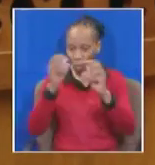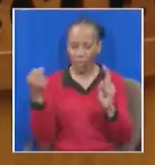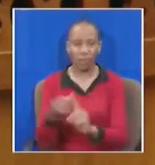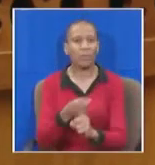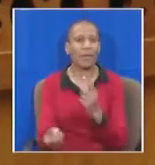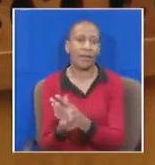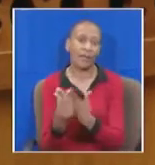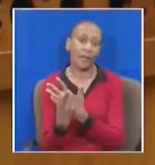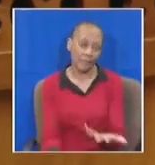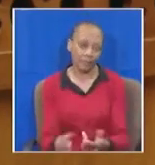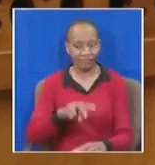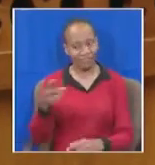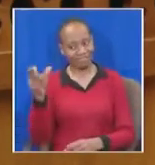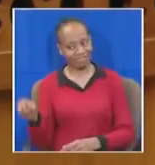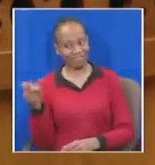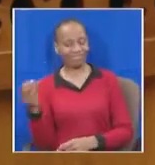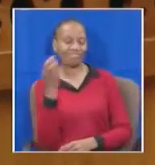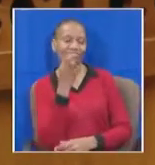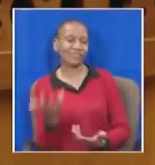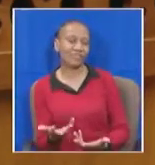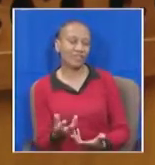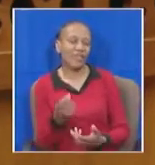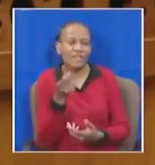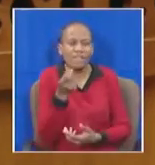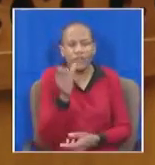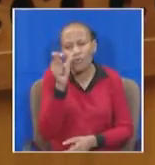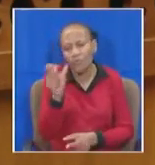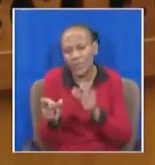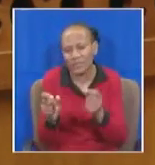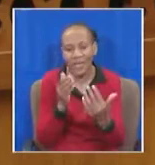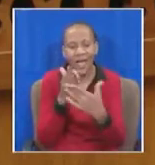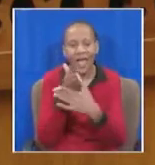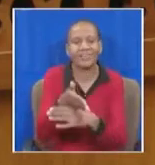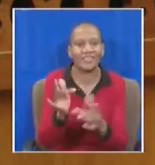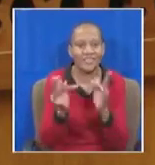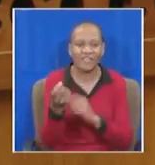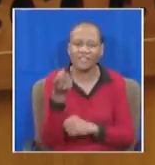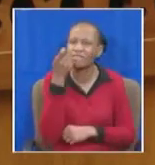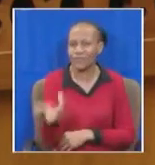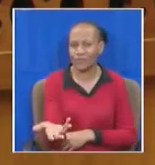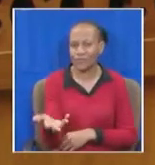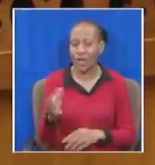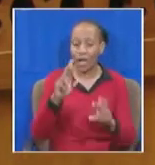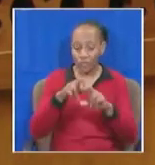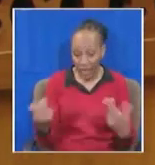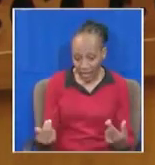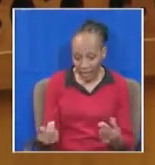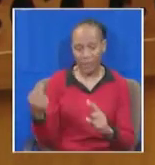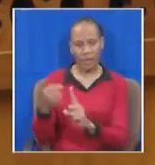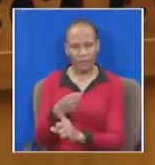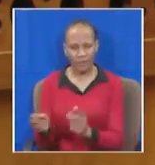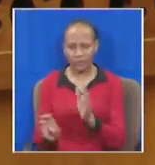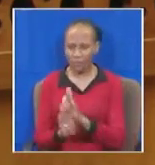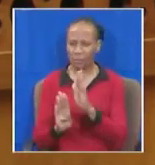very few people, anyway, have even got access to the Internet. The prevalence and culture of rape and abuse in our country need